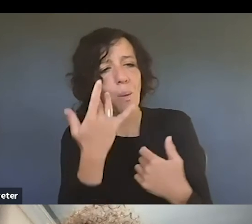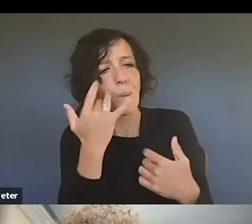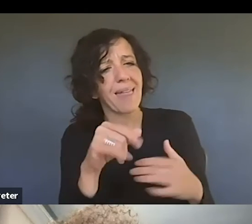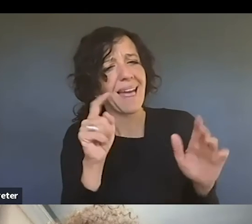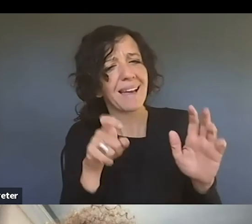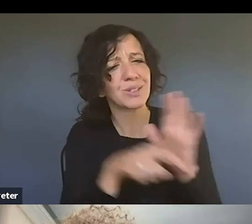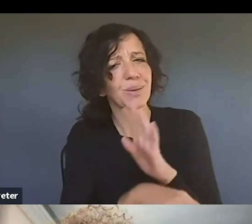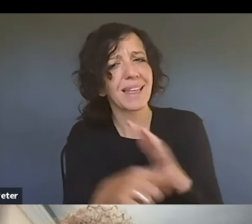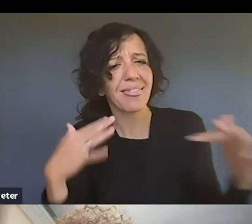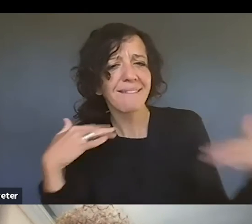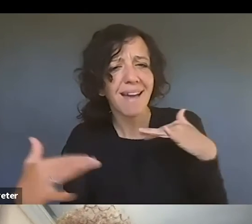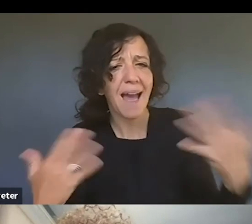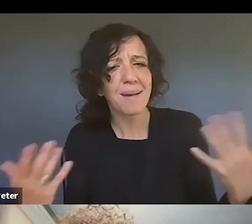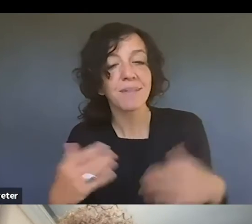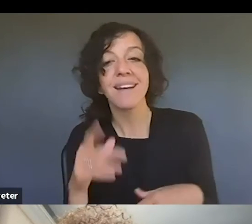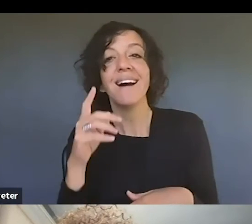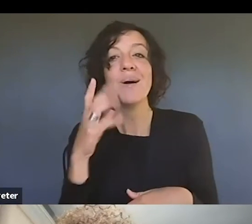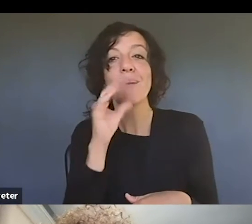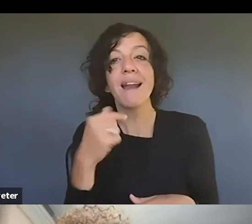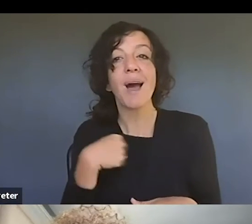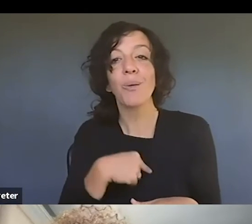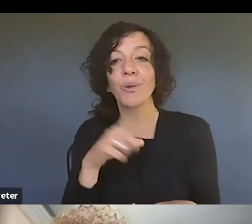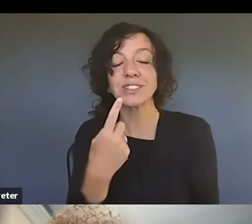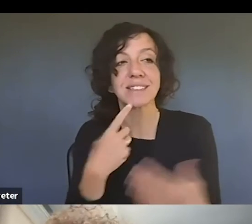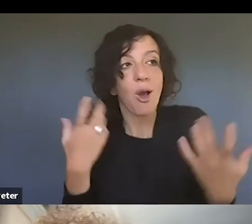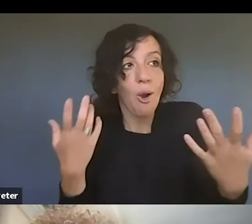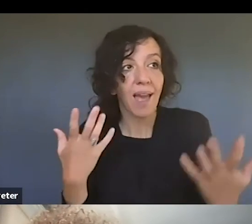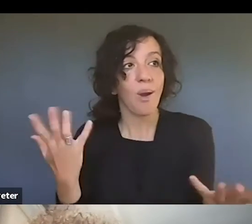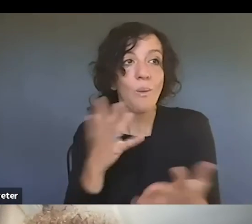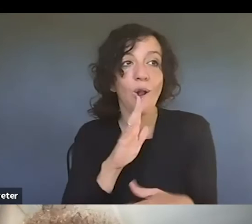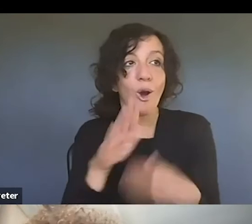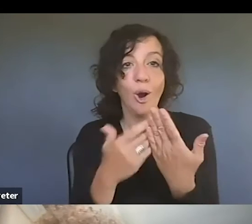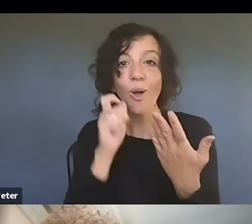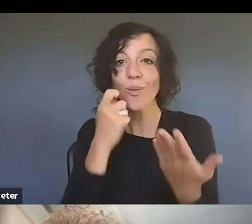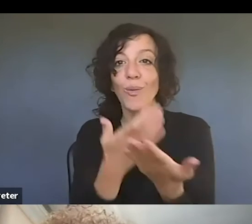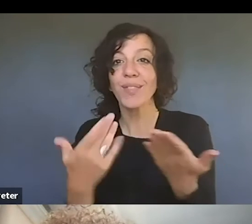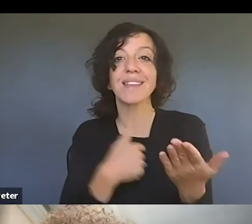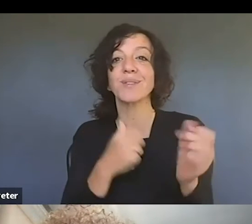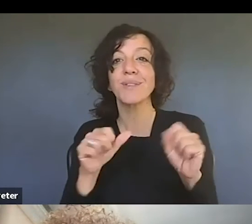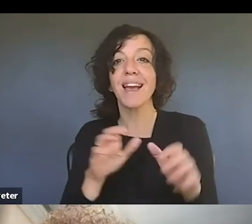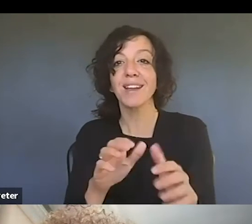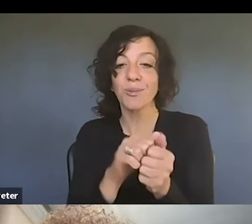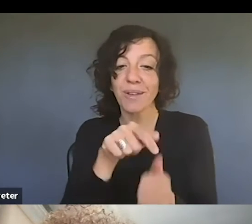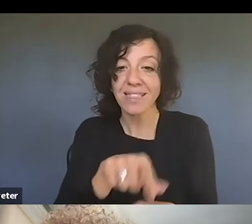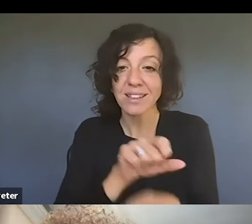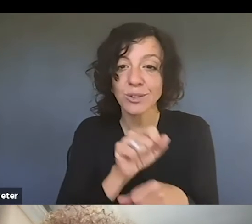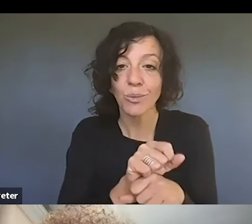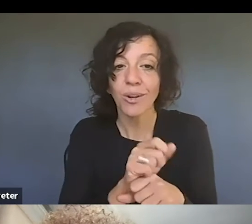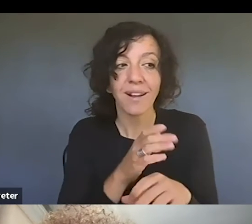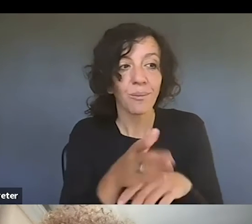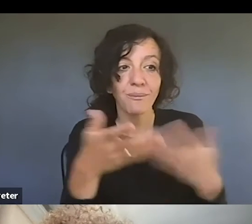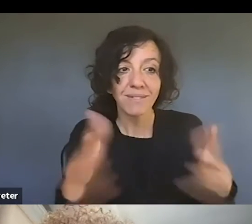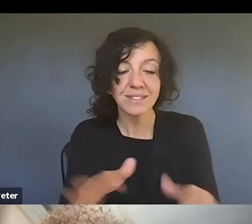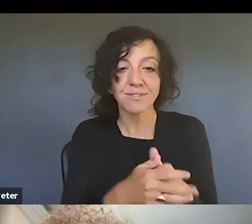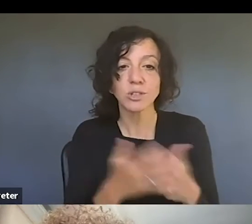about all the cool things that we can do with this work when we've created it. Like what causes do we want to support with it?